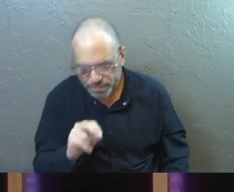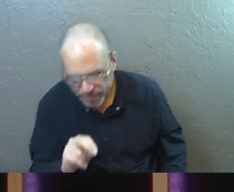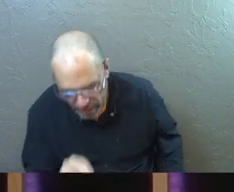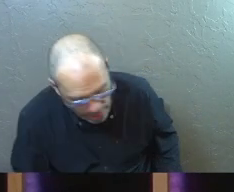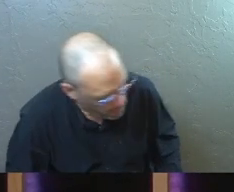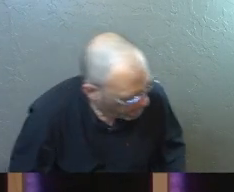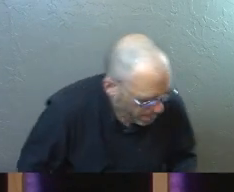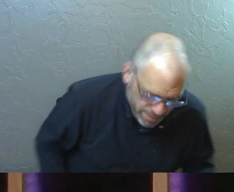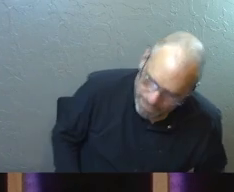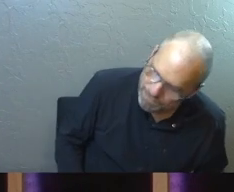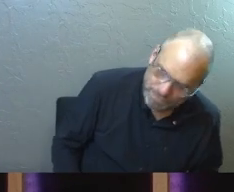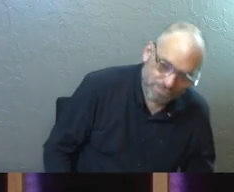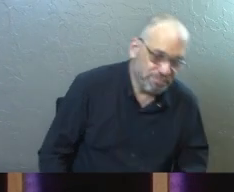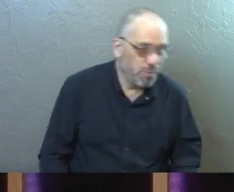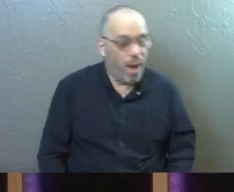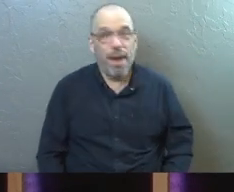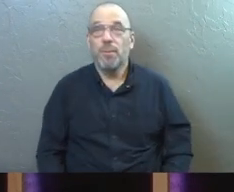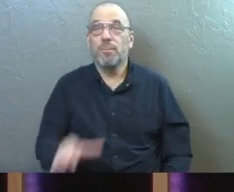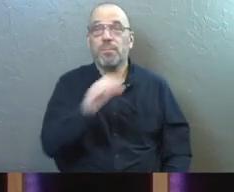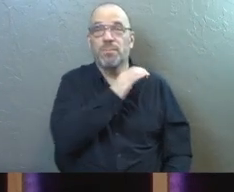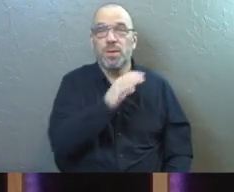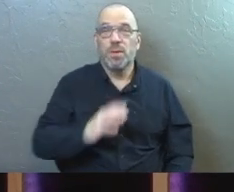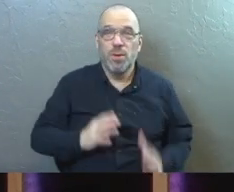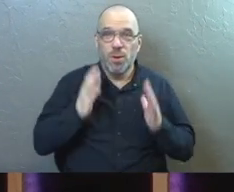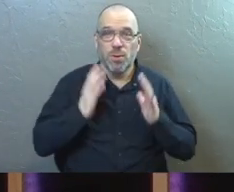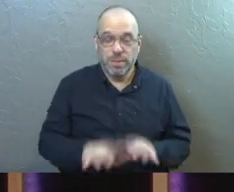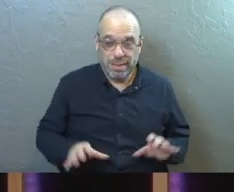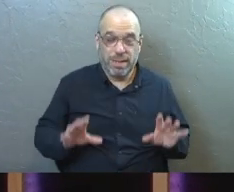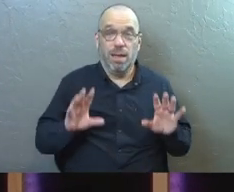Yeah. Christians are sometimes taken home.